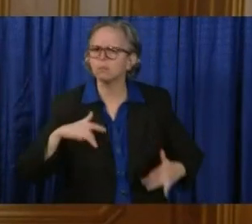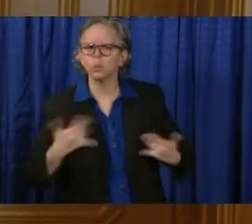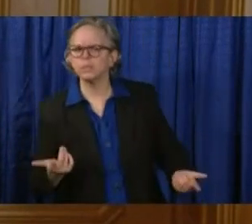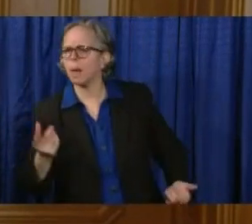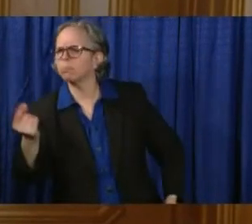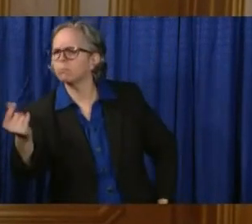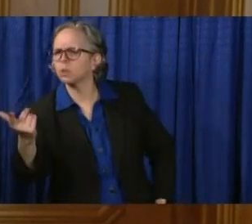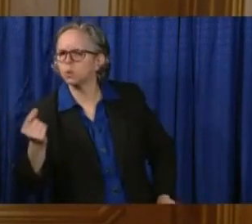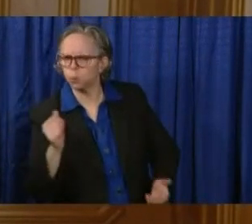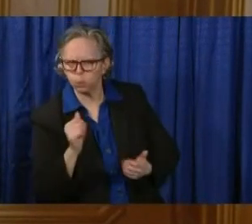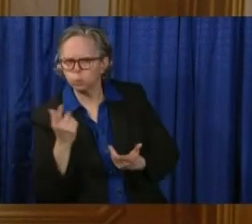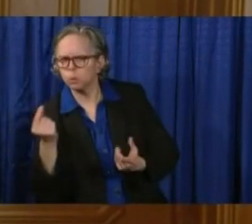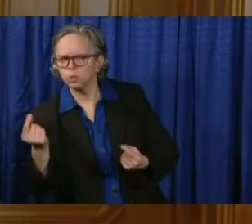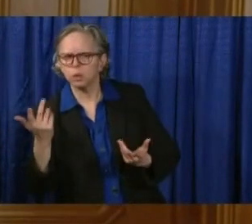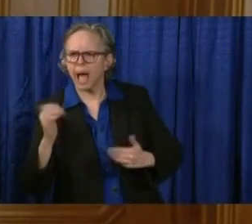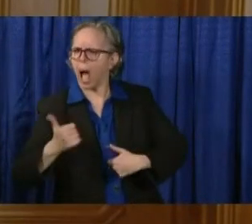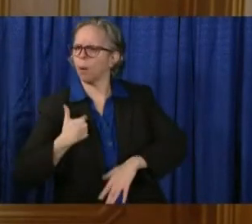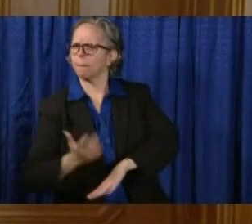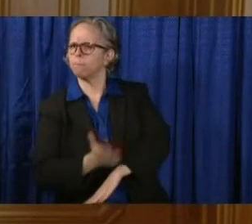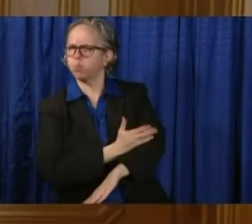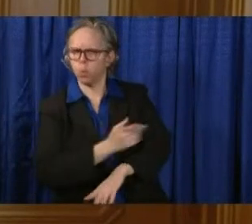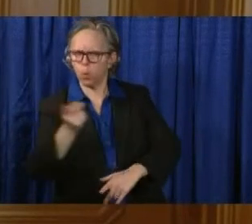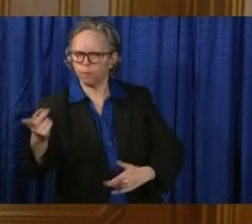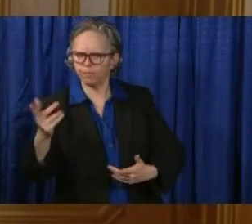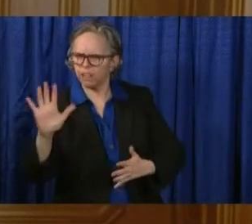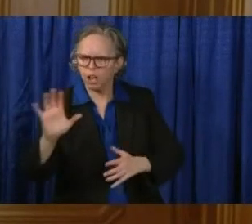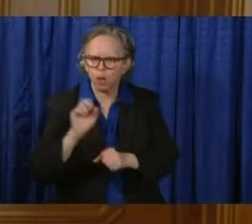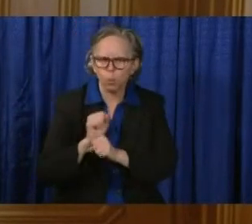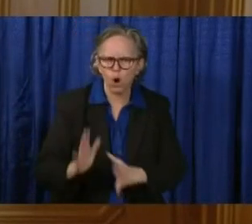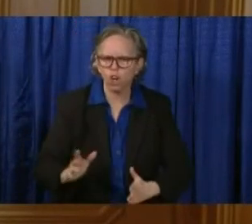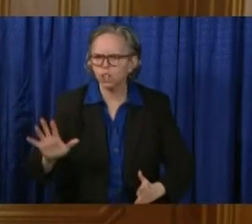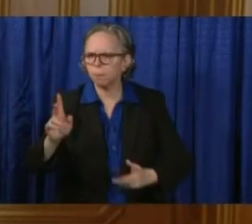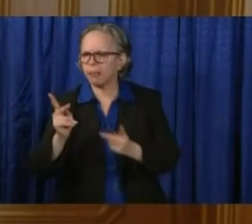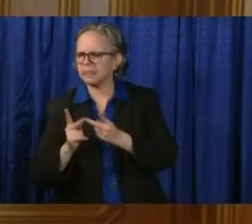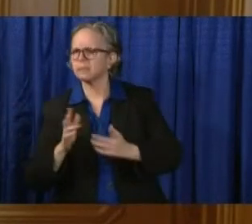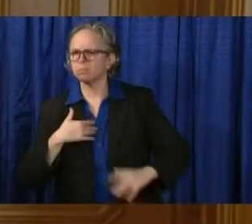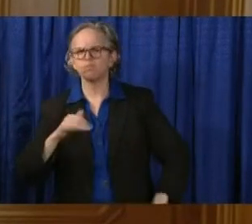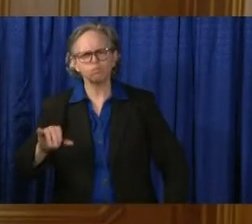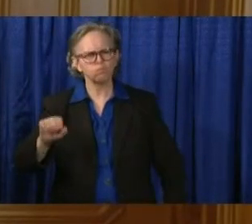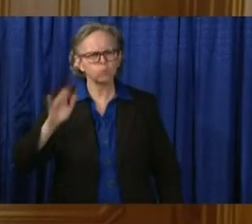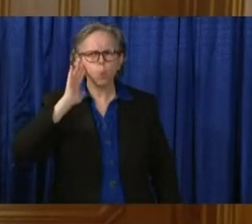get some improvement in regard to that. Thanks so much.